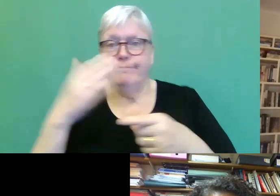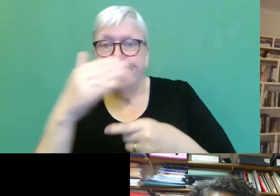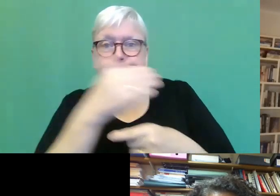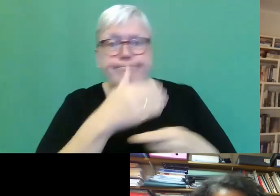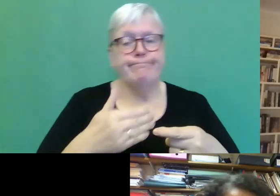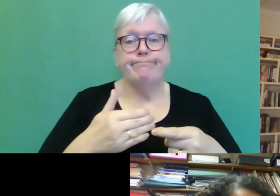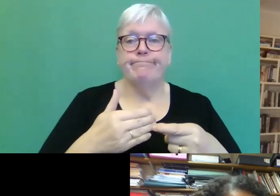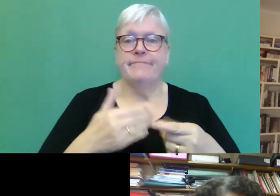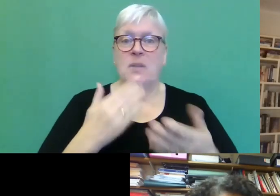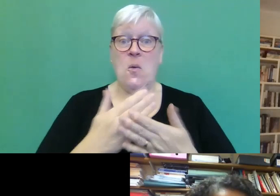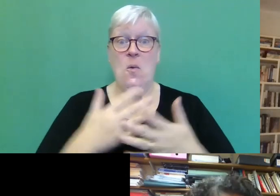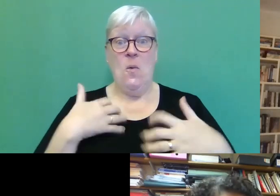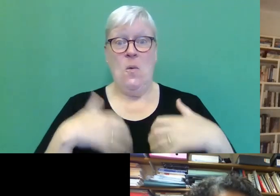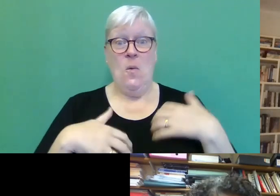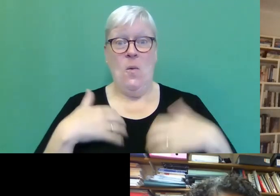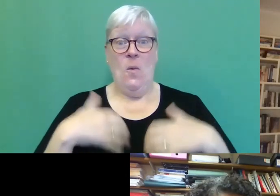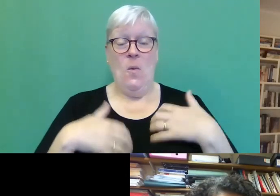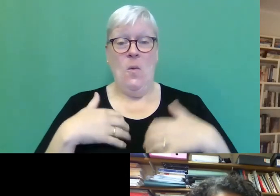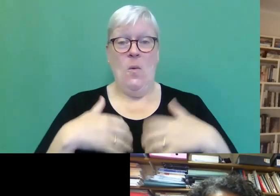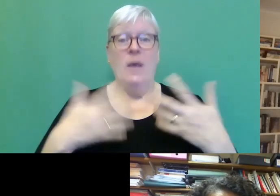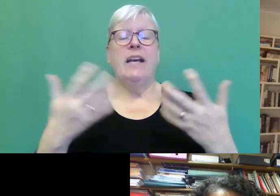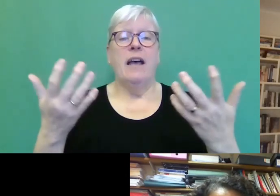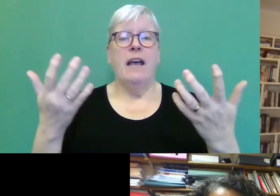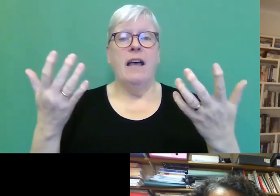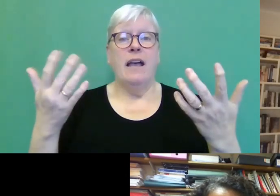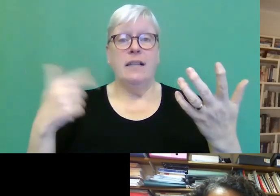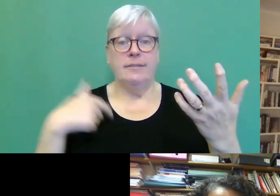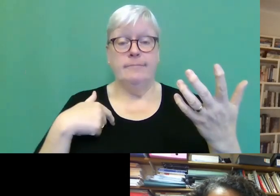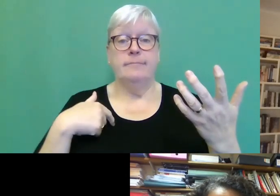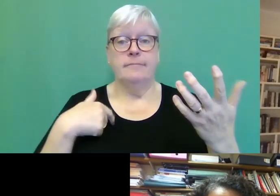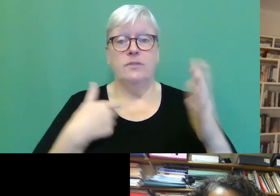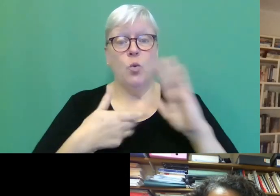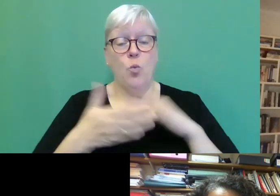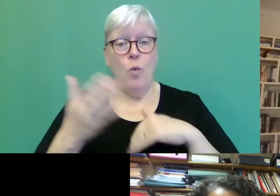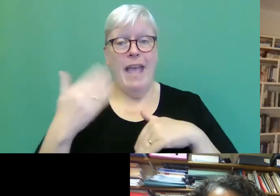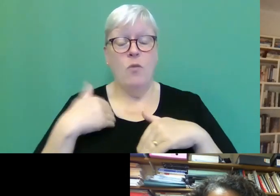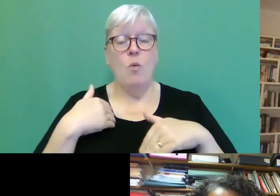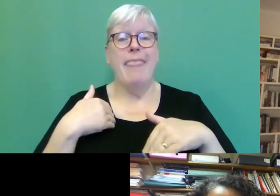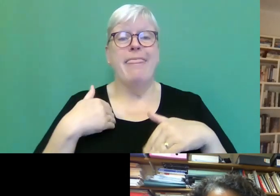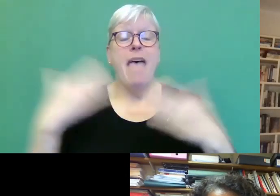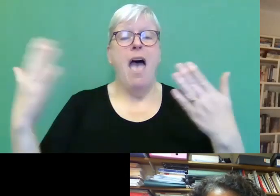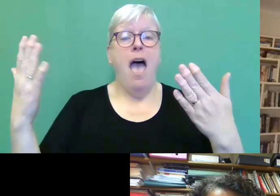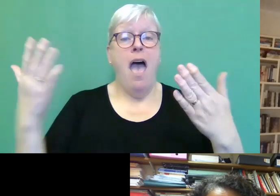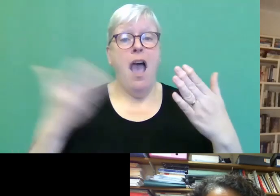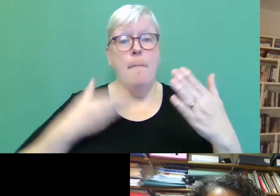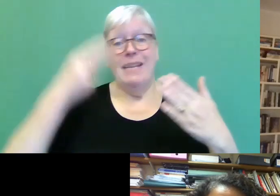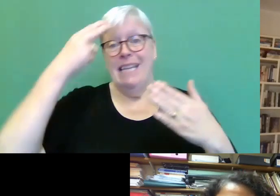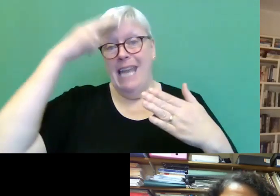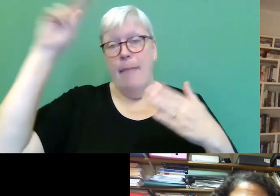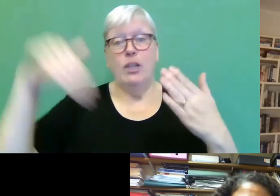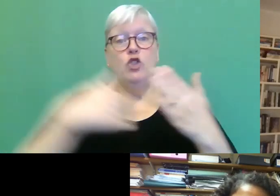yeah, that, that was quite exciting. And I, I, um, I went with a company called new pictures who are fantastic,